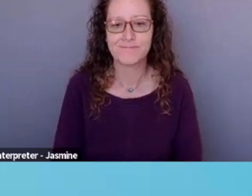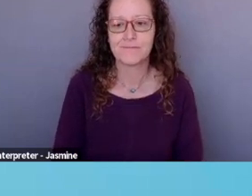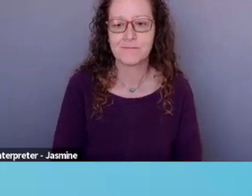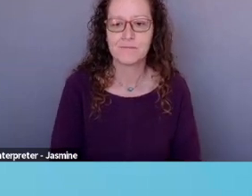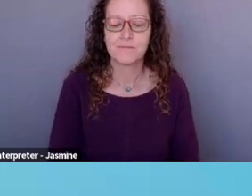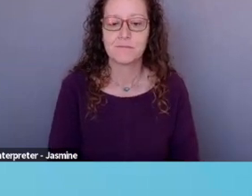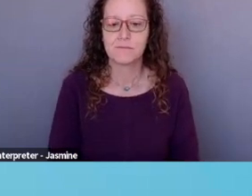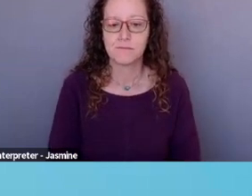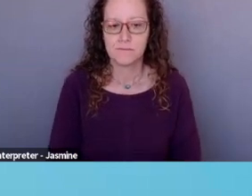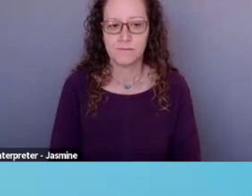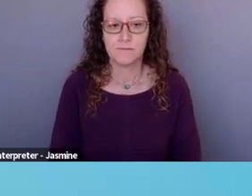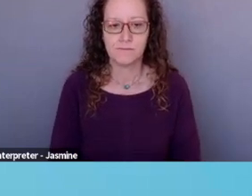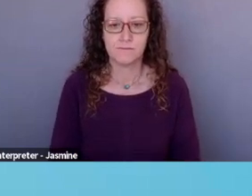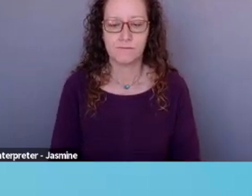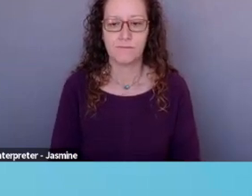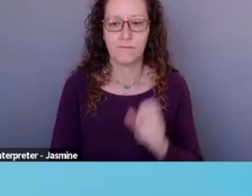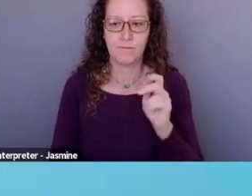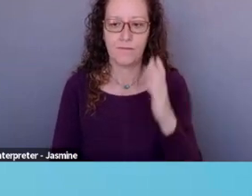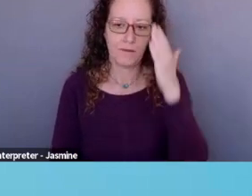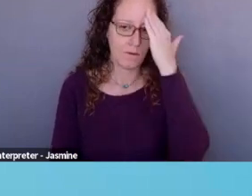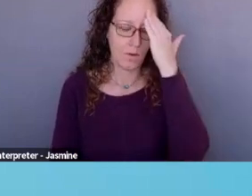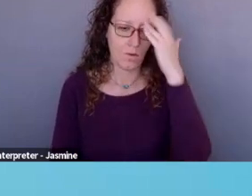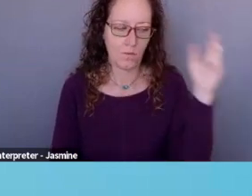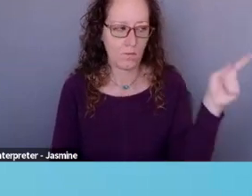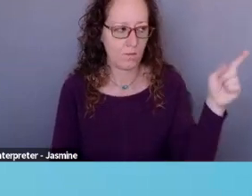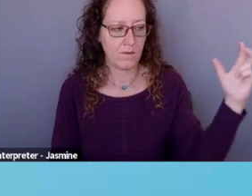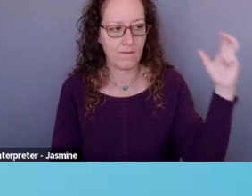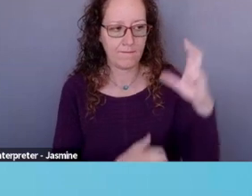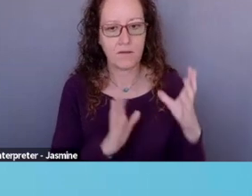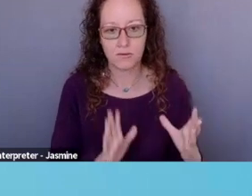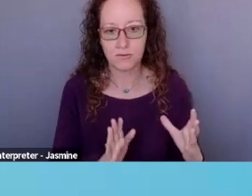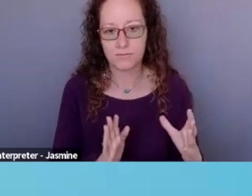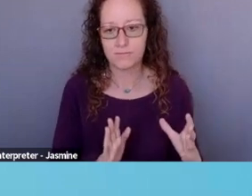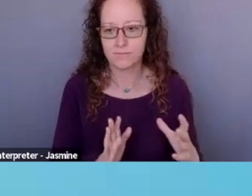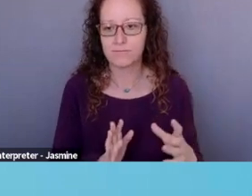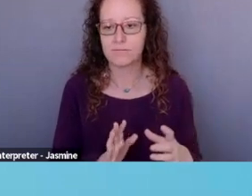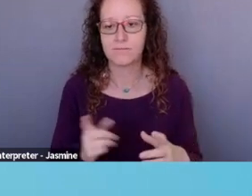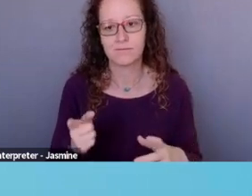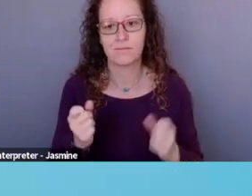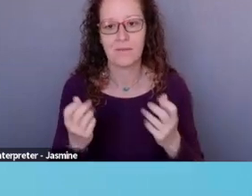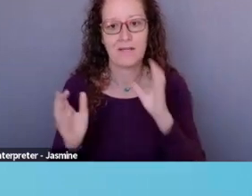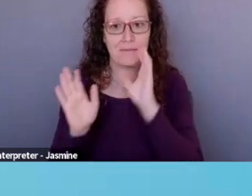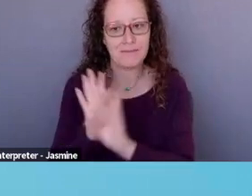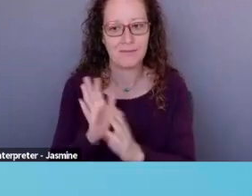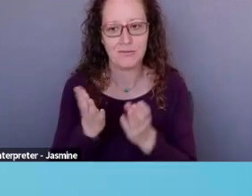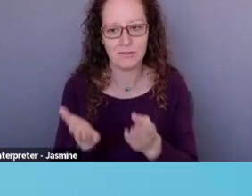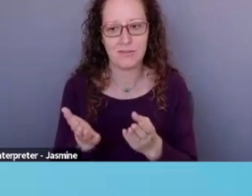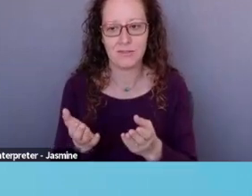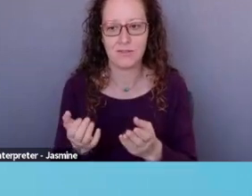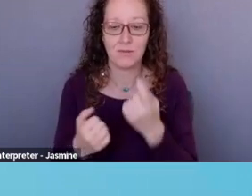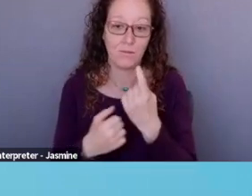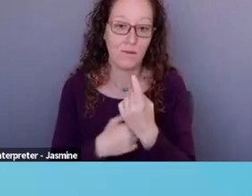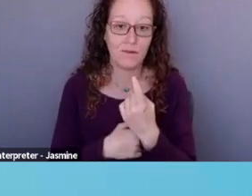Okay, know the funder. So this has a lot of graphics on it. One that says it's a bunch of,